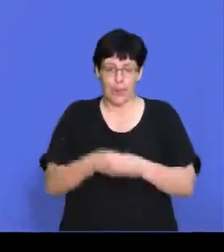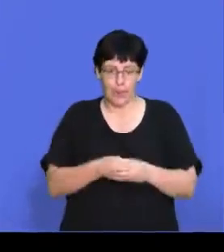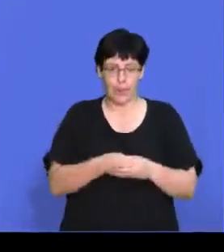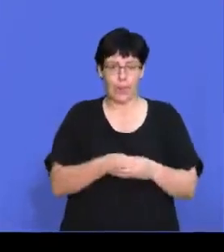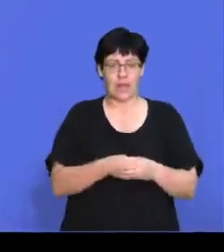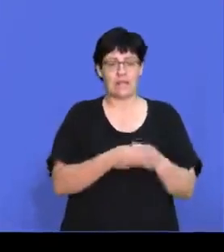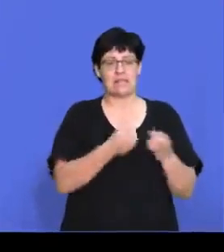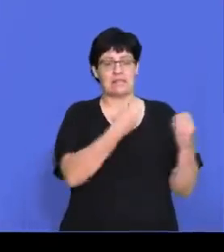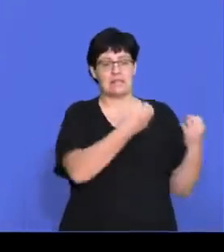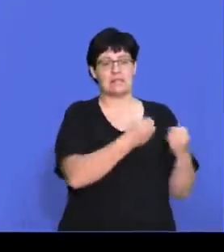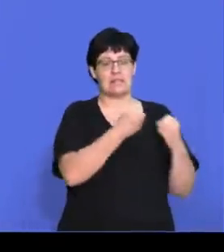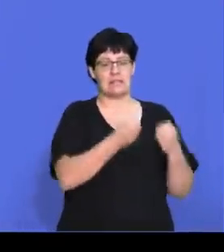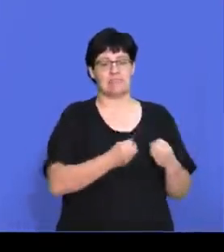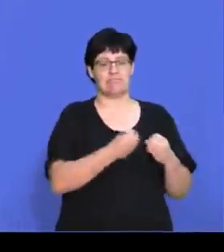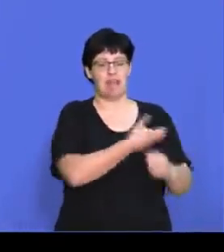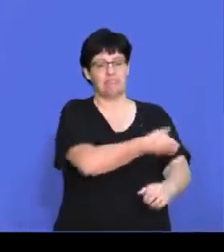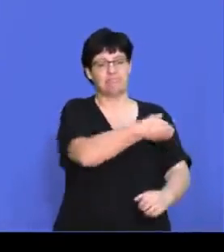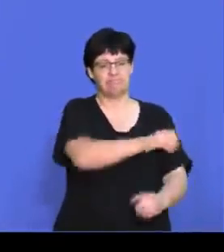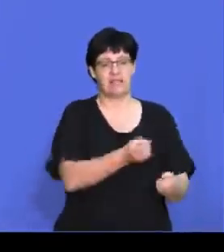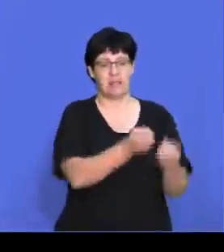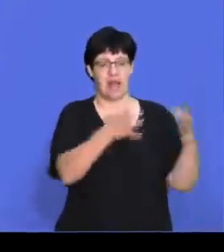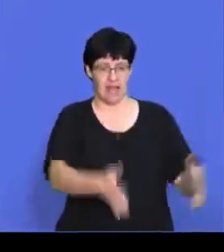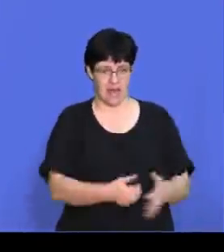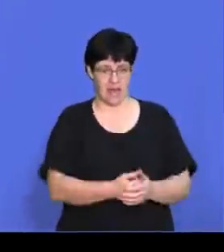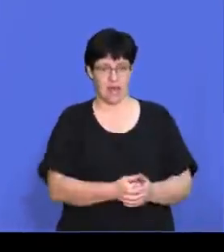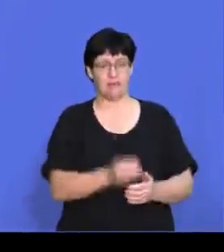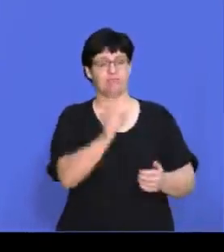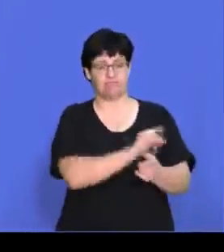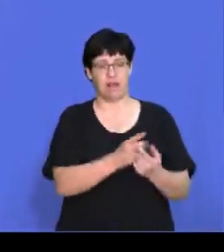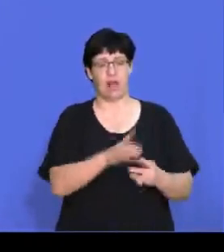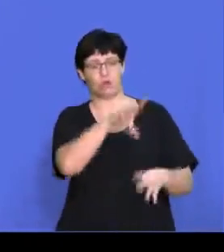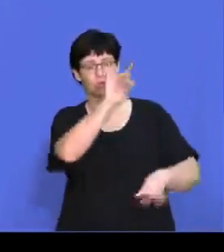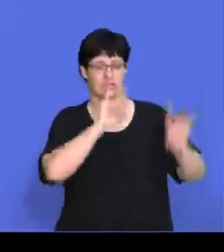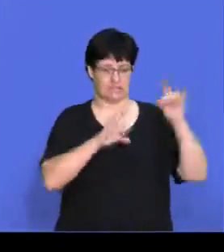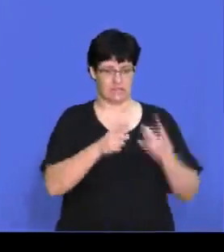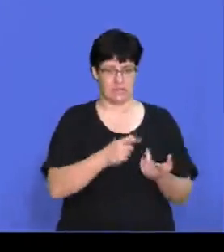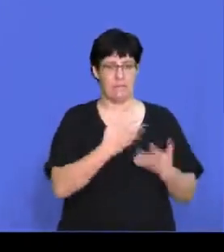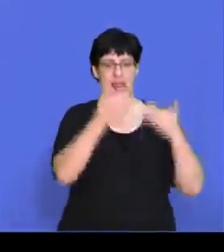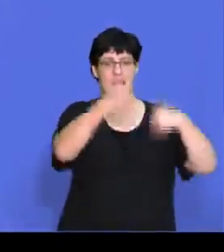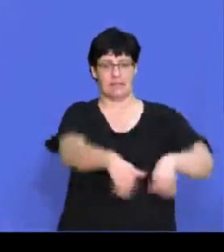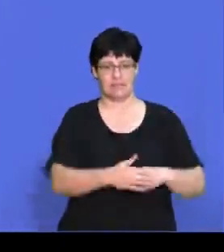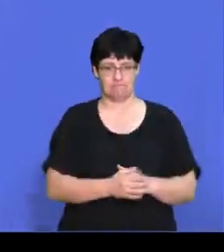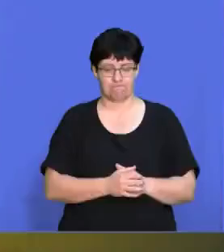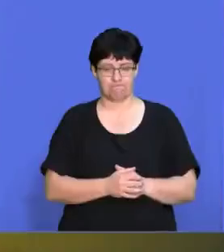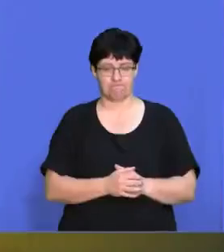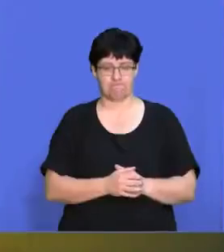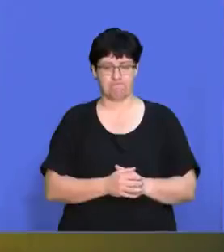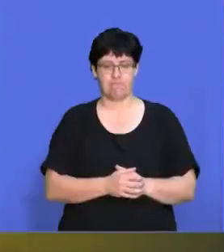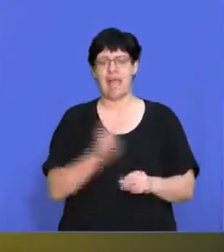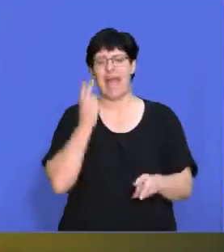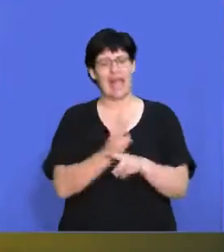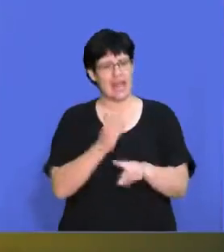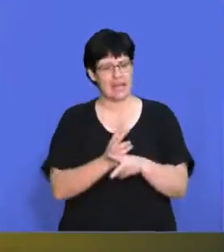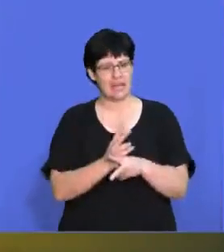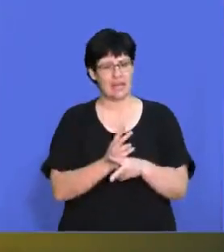the more powerful they may be. The choice of suppliers may be limited. Once again, comes in more red.